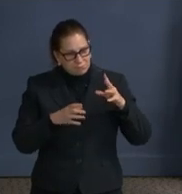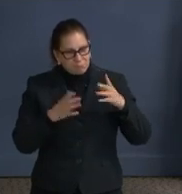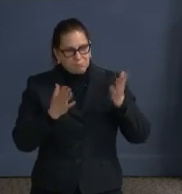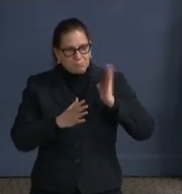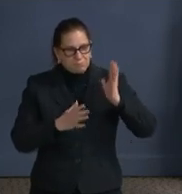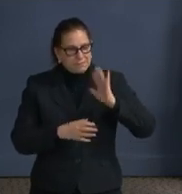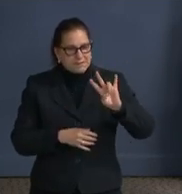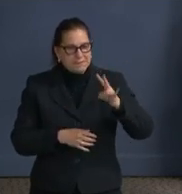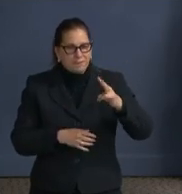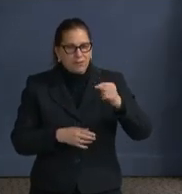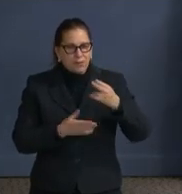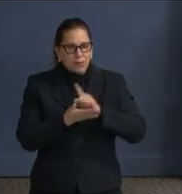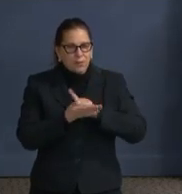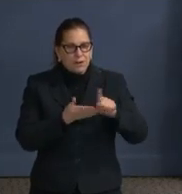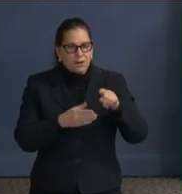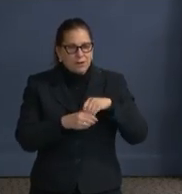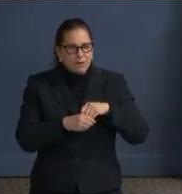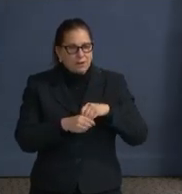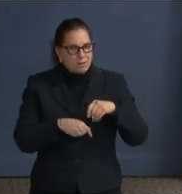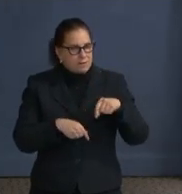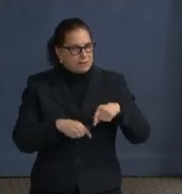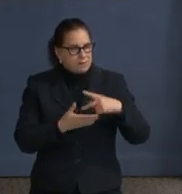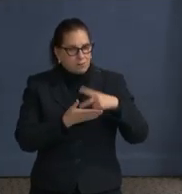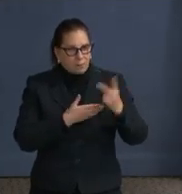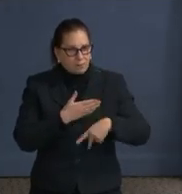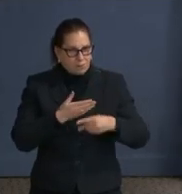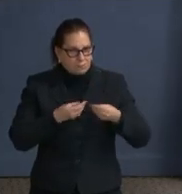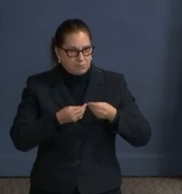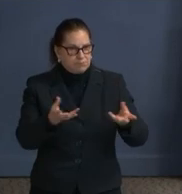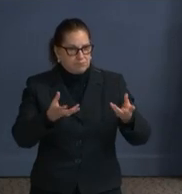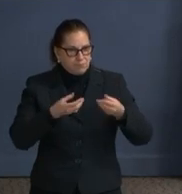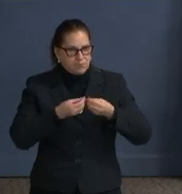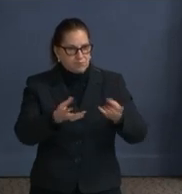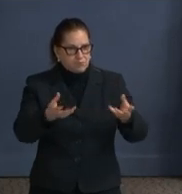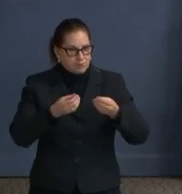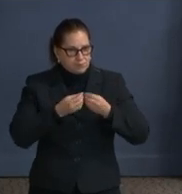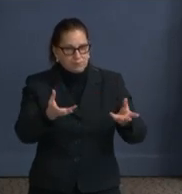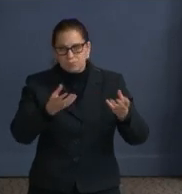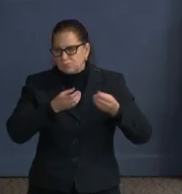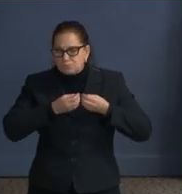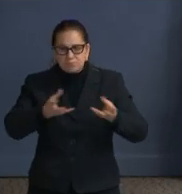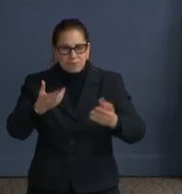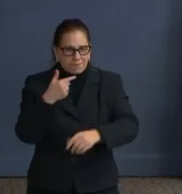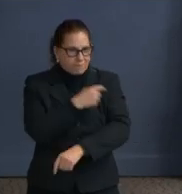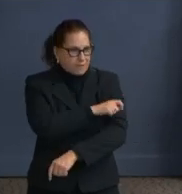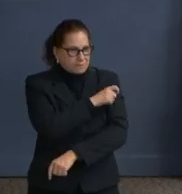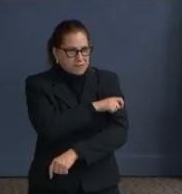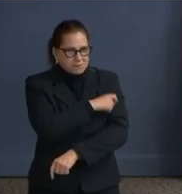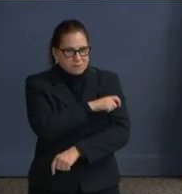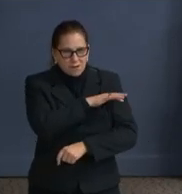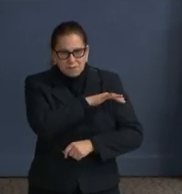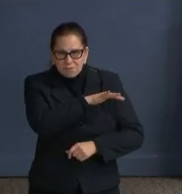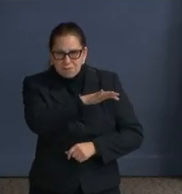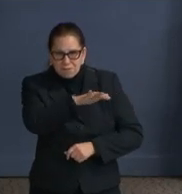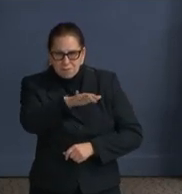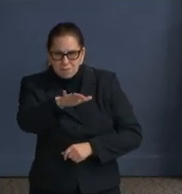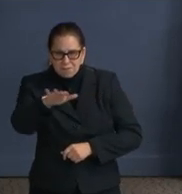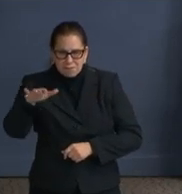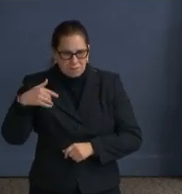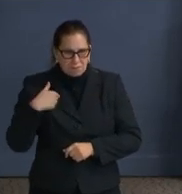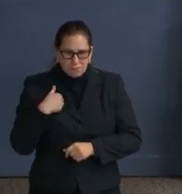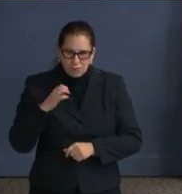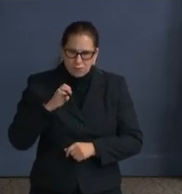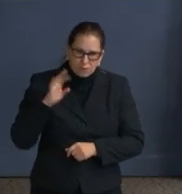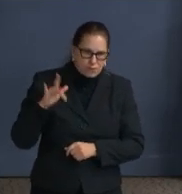program. So very early on in our program, we have given vaccine to our federally qualified health centers. For those of you who are not